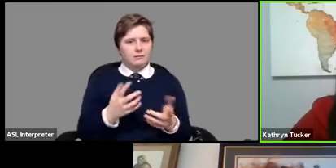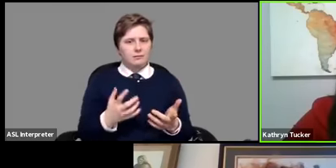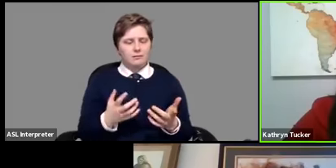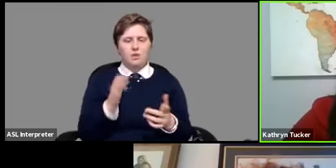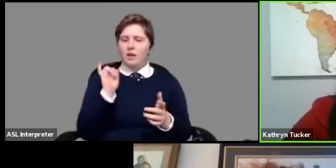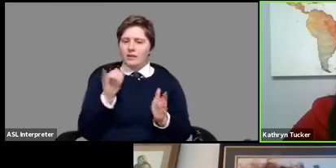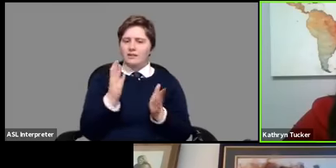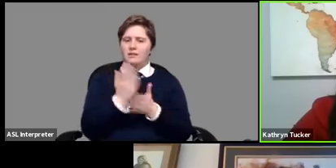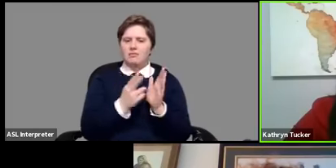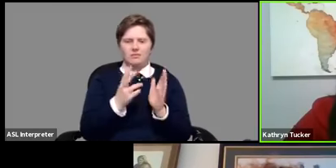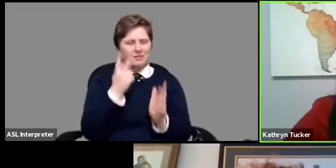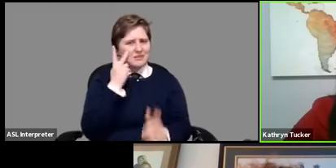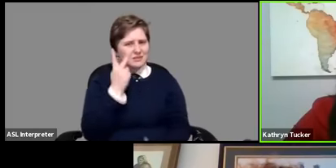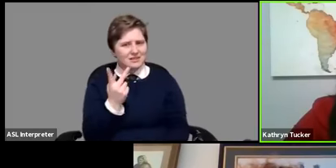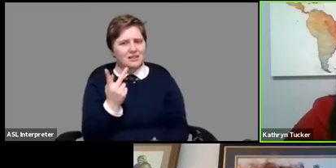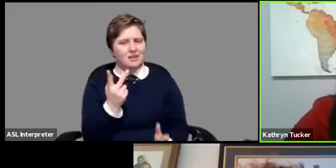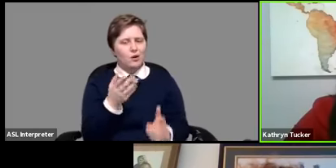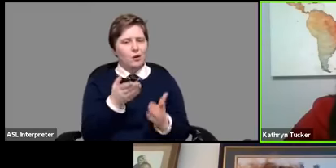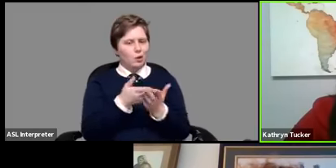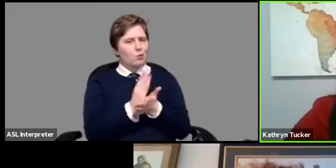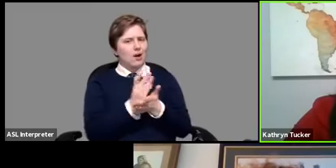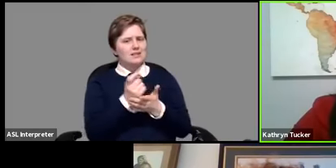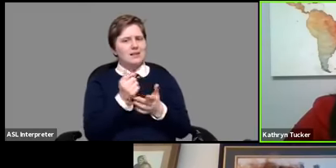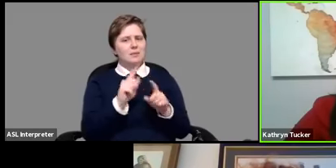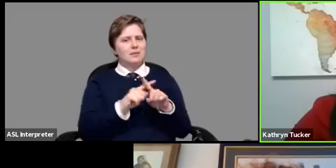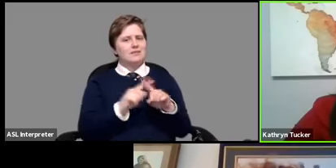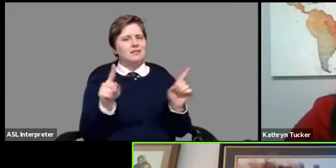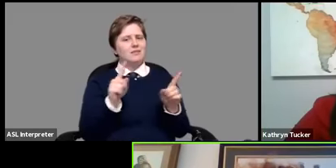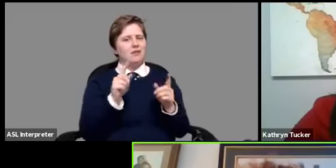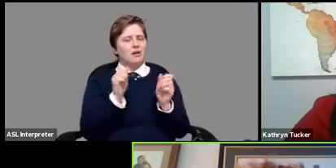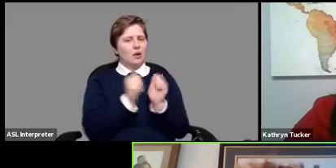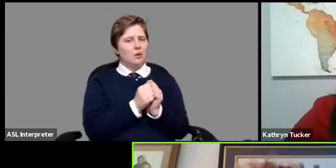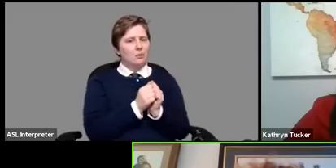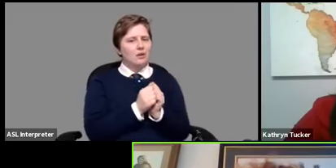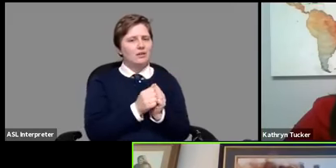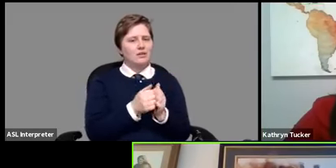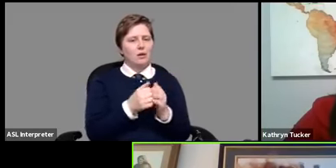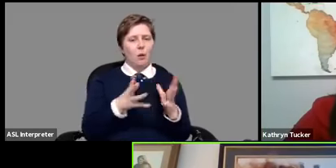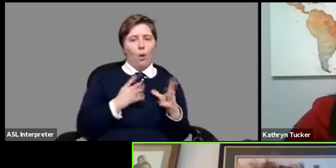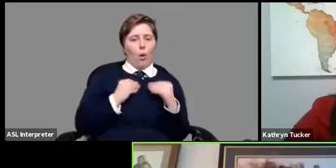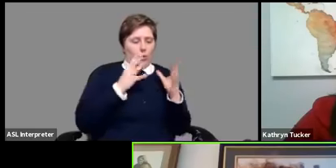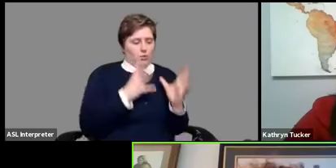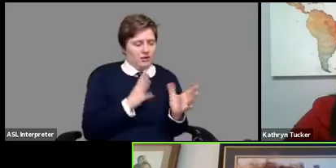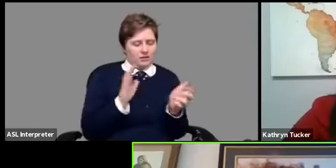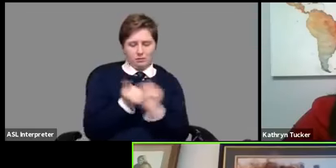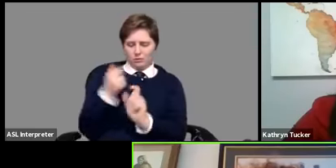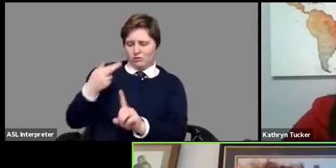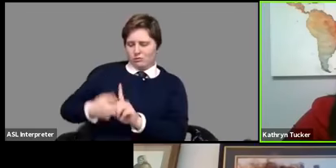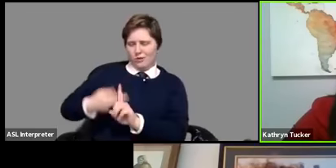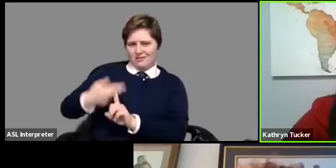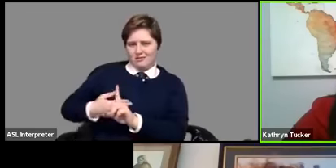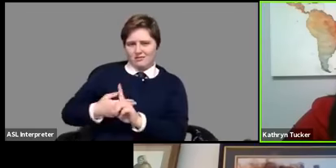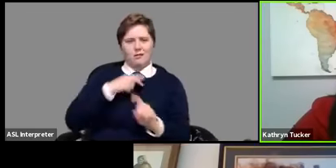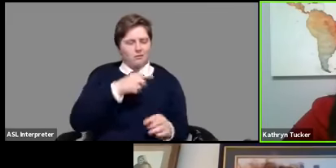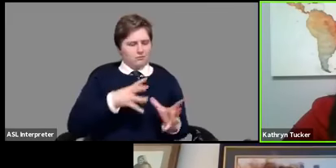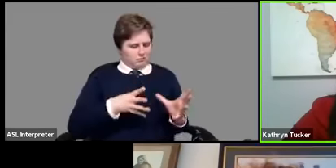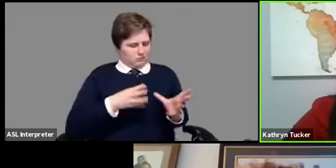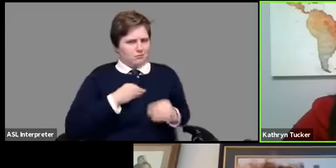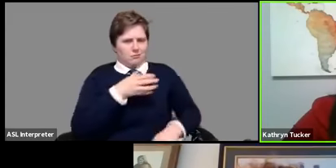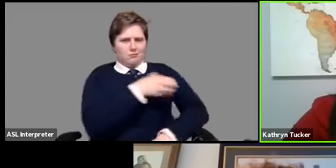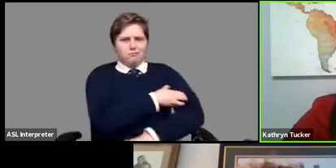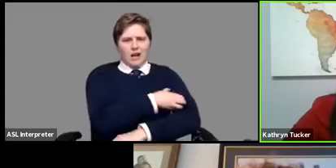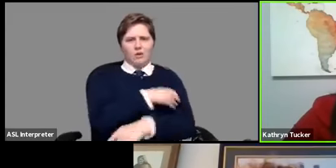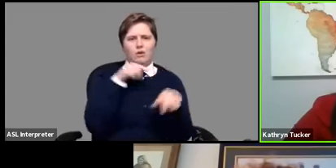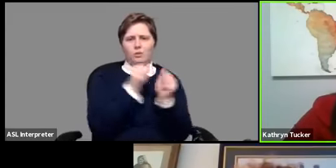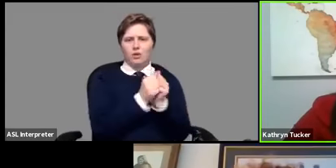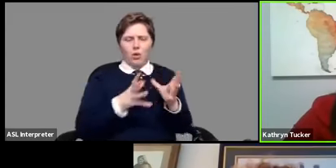contracts do you see where um rights are a little different when it comes to home ownership you can kind of claim that power back a little